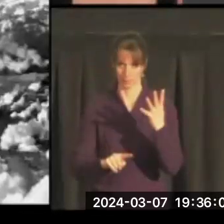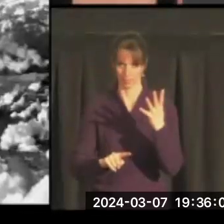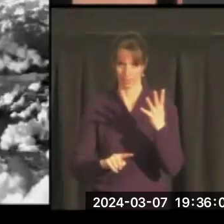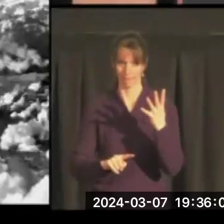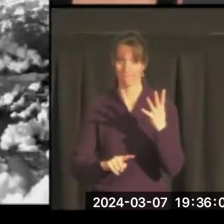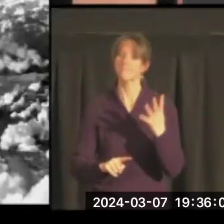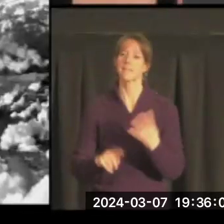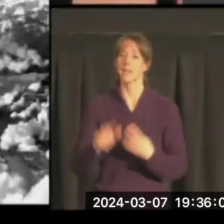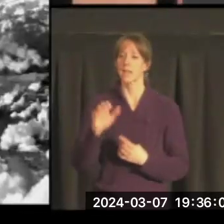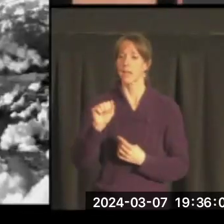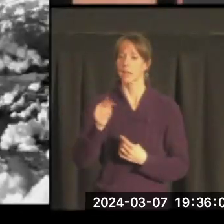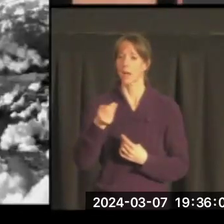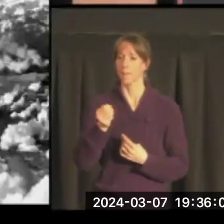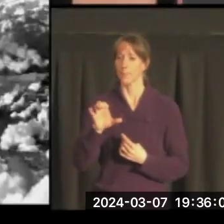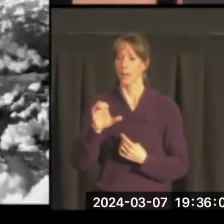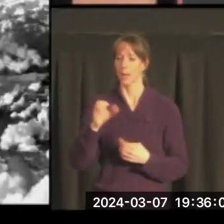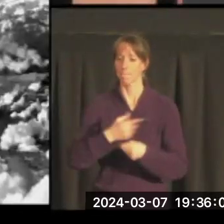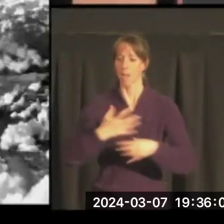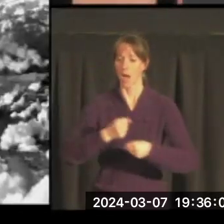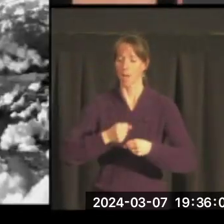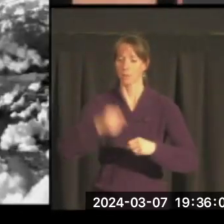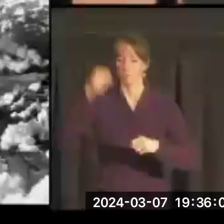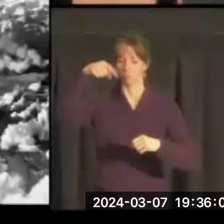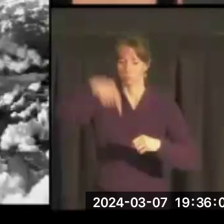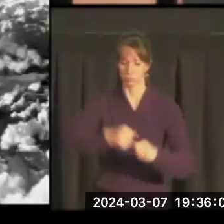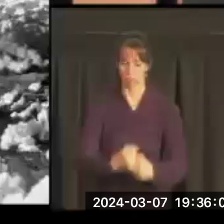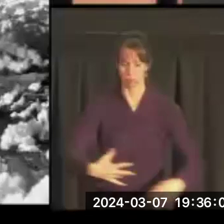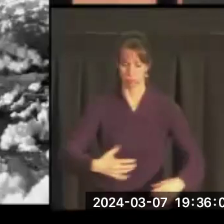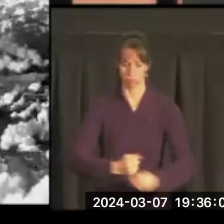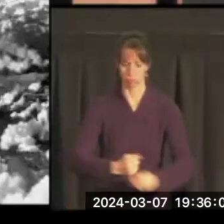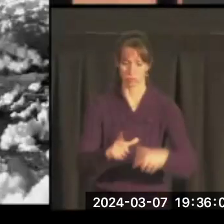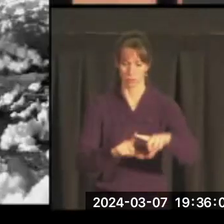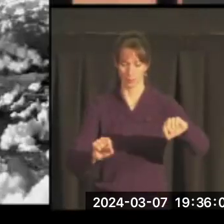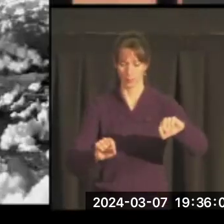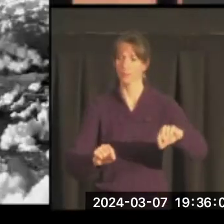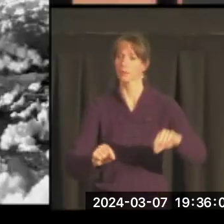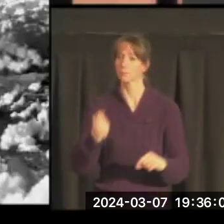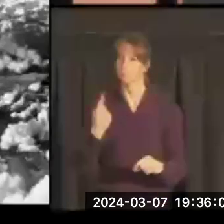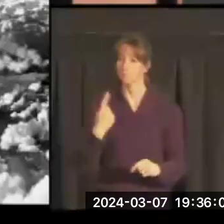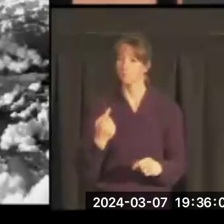The atomic bomb is dropped on Hiroshima and Nagasaki, right?